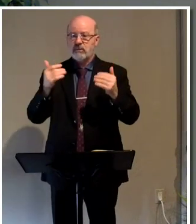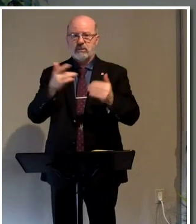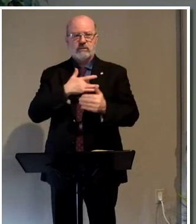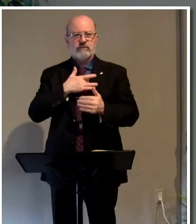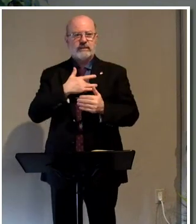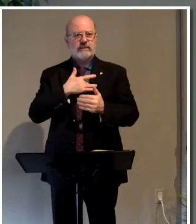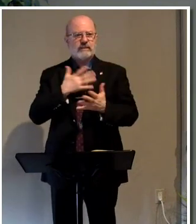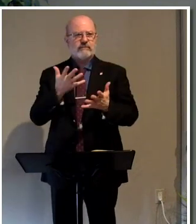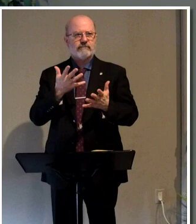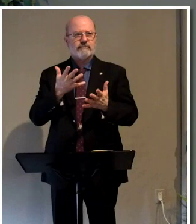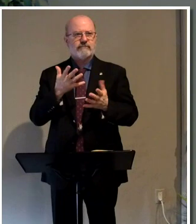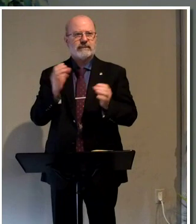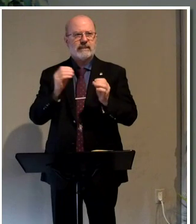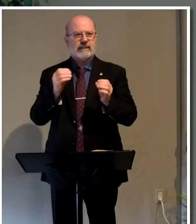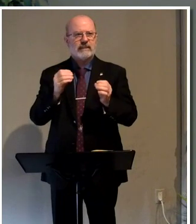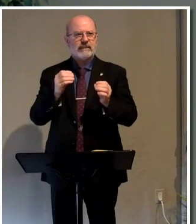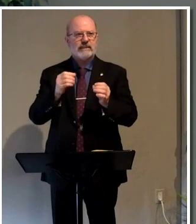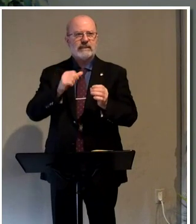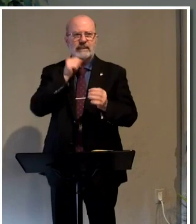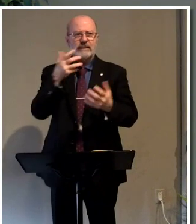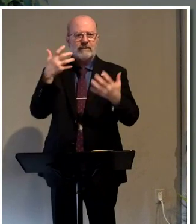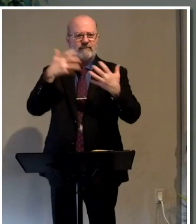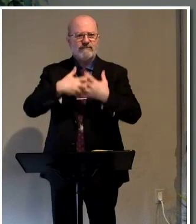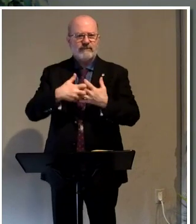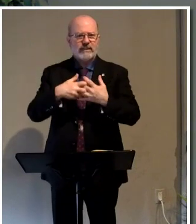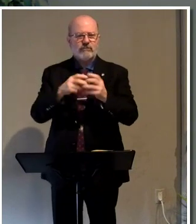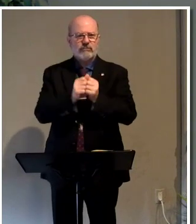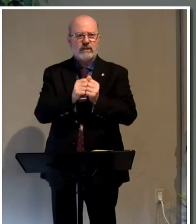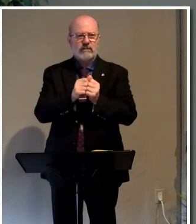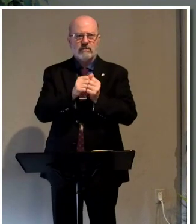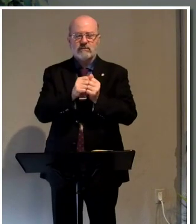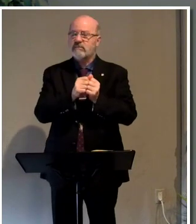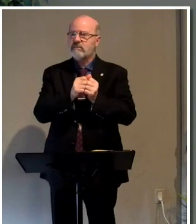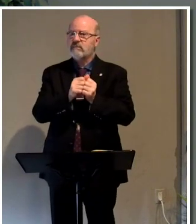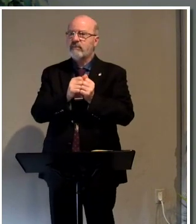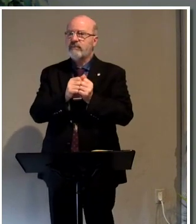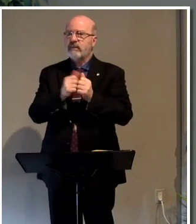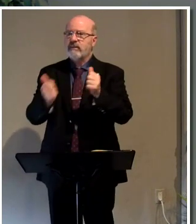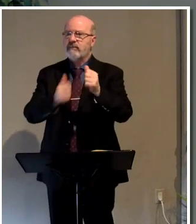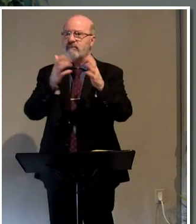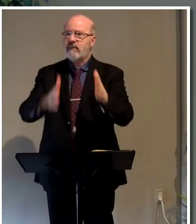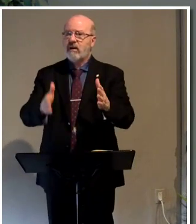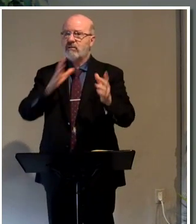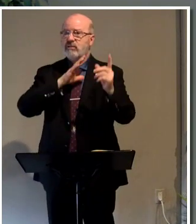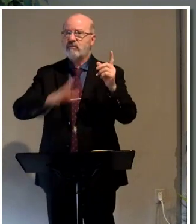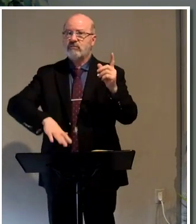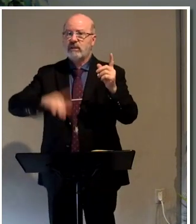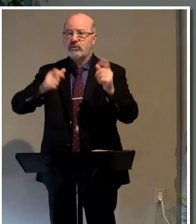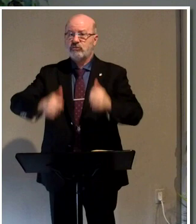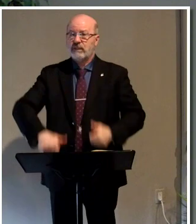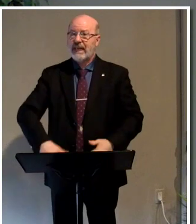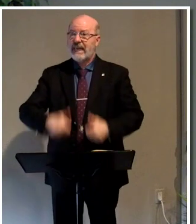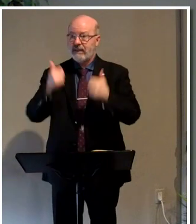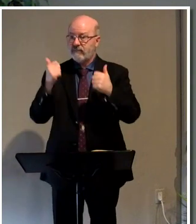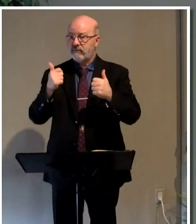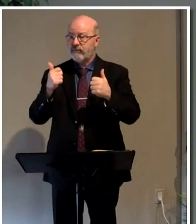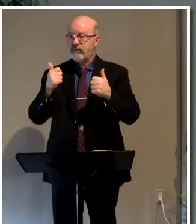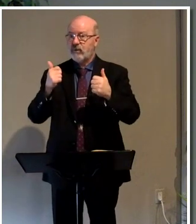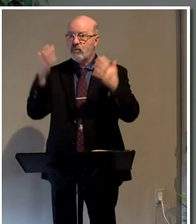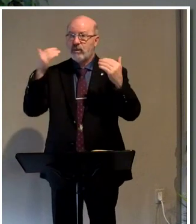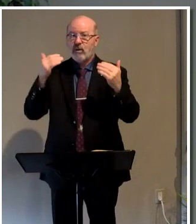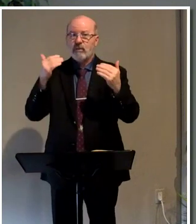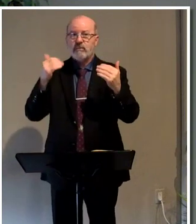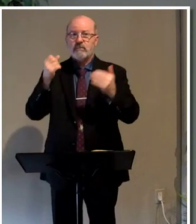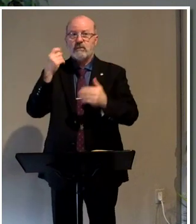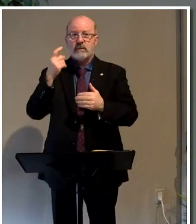oxymoron. Right. It just doesn't fit together, doesn't flow together. Followers of Christ should live their lives with hope. But we